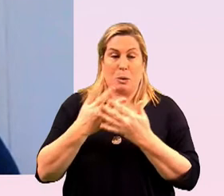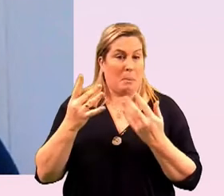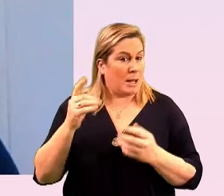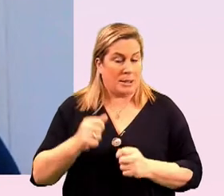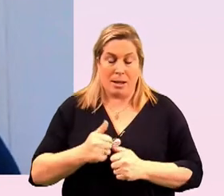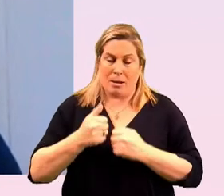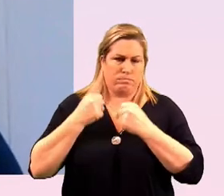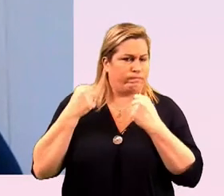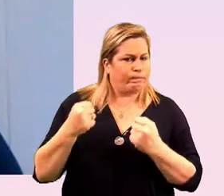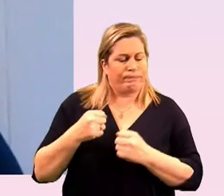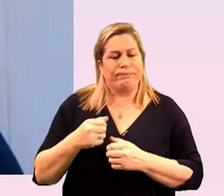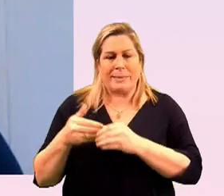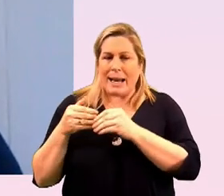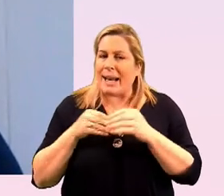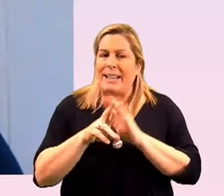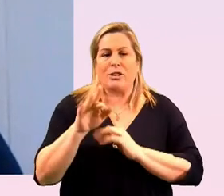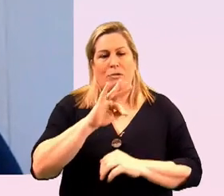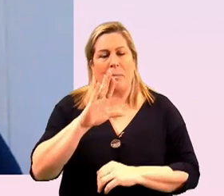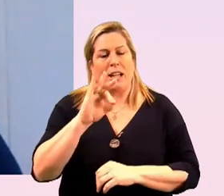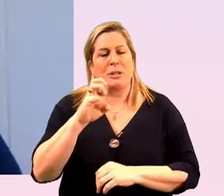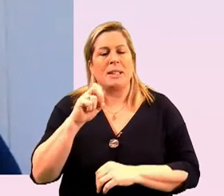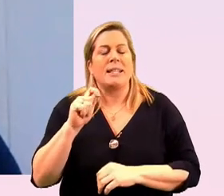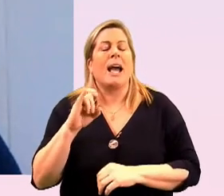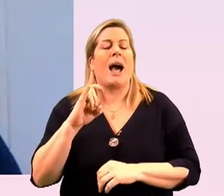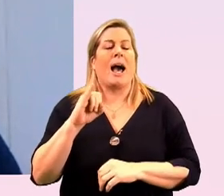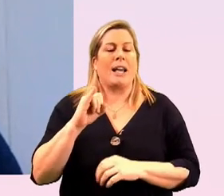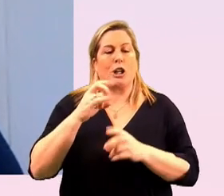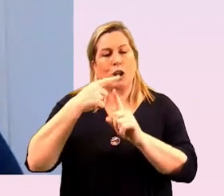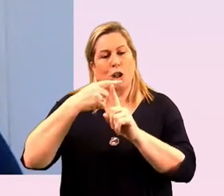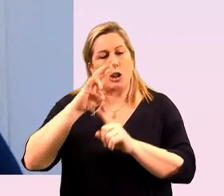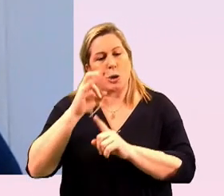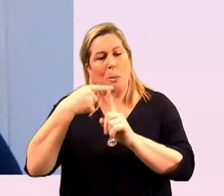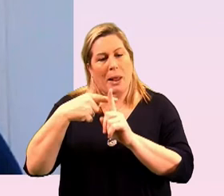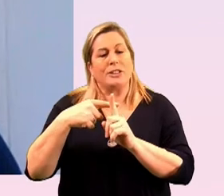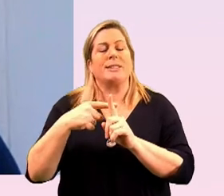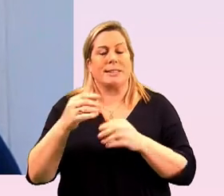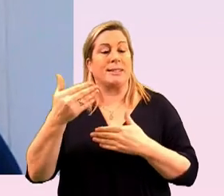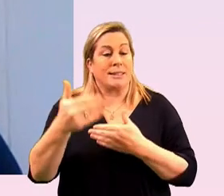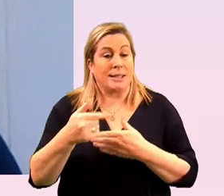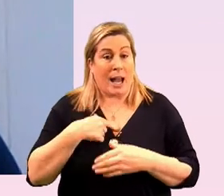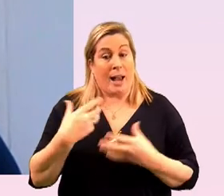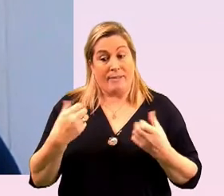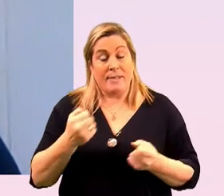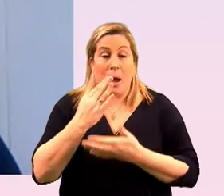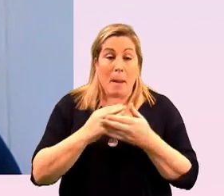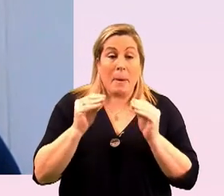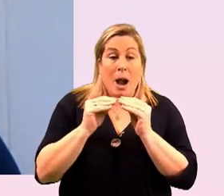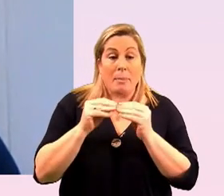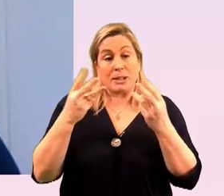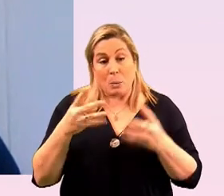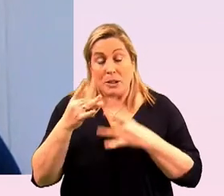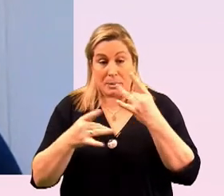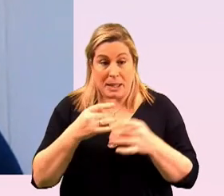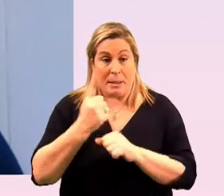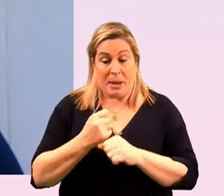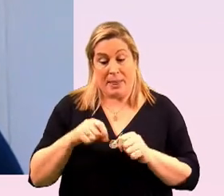leaders from the lgbti q plus sector so i have some initial comments of my own on